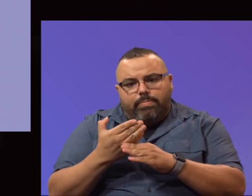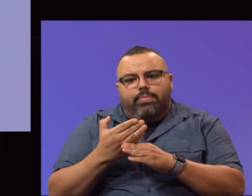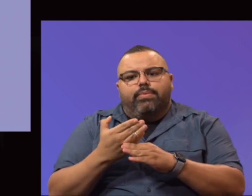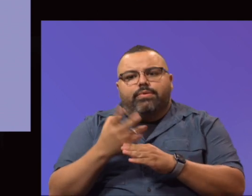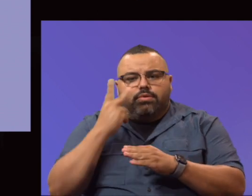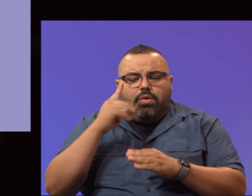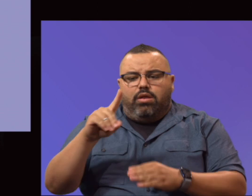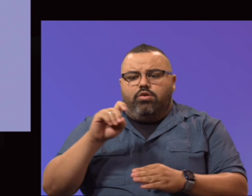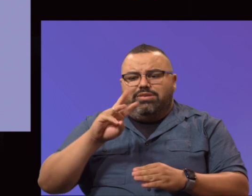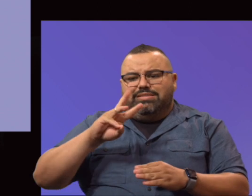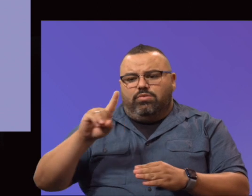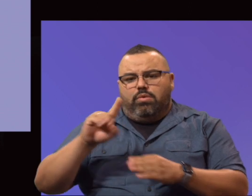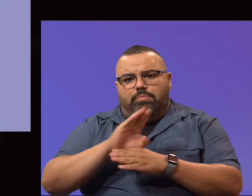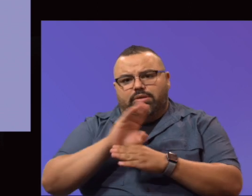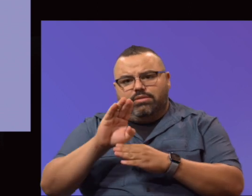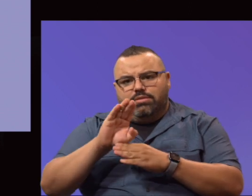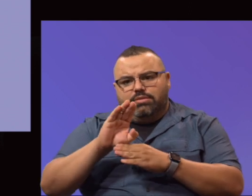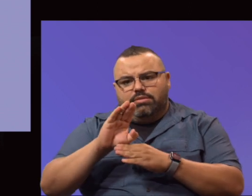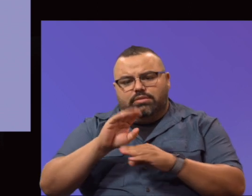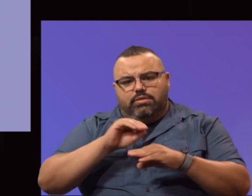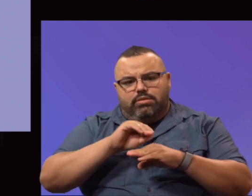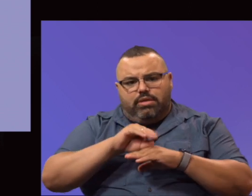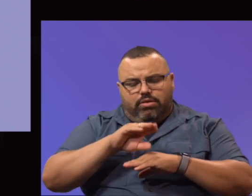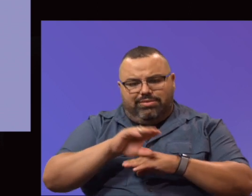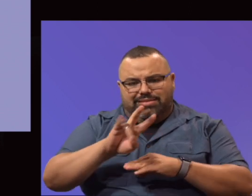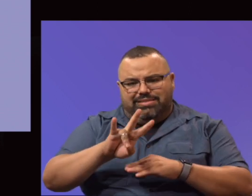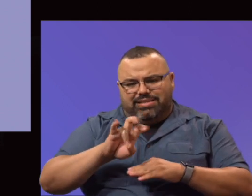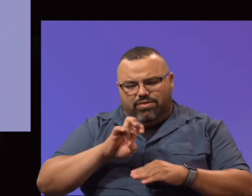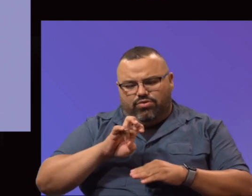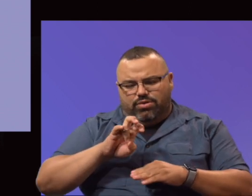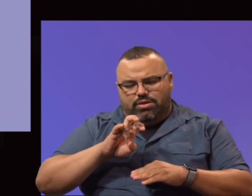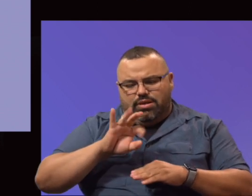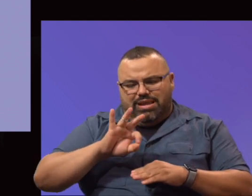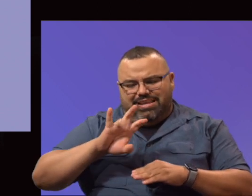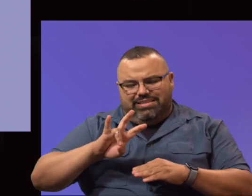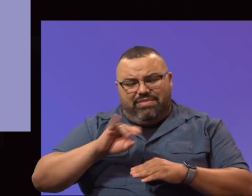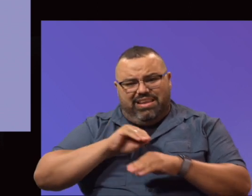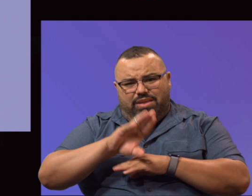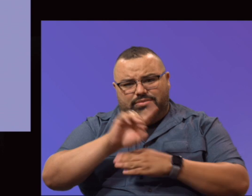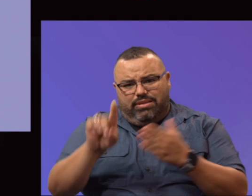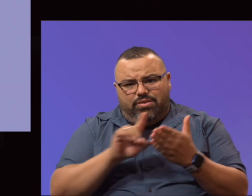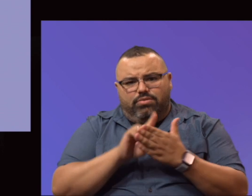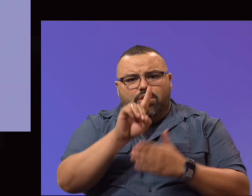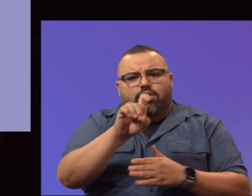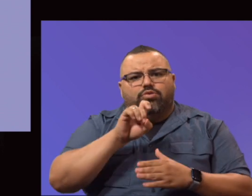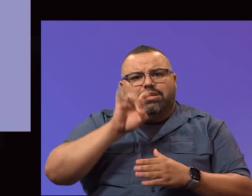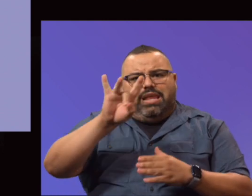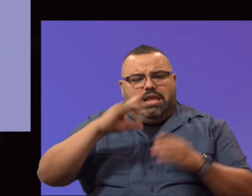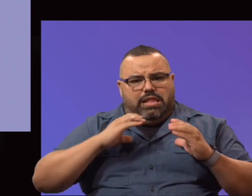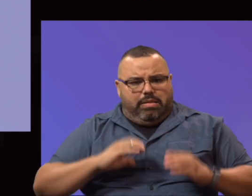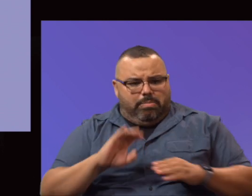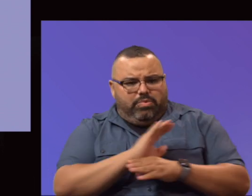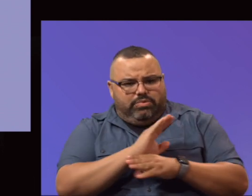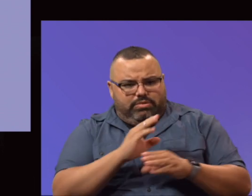we had 161 businesses counseled, 797 counseling hours, 108 clients and businesses